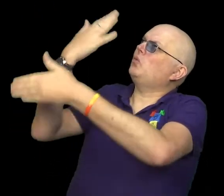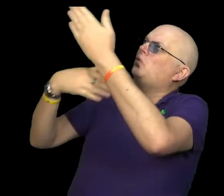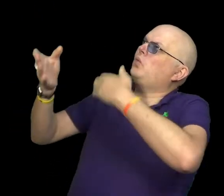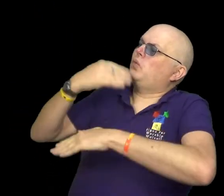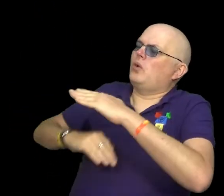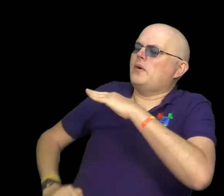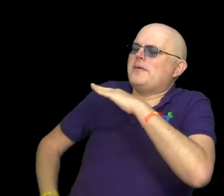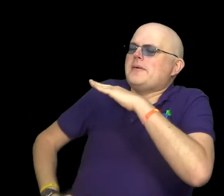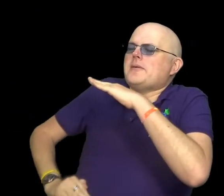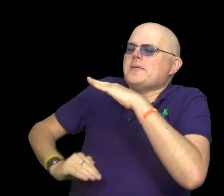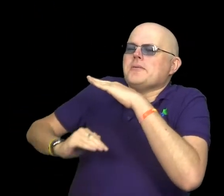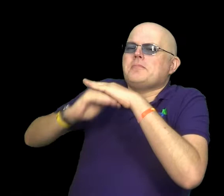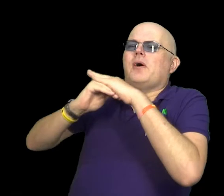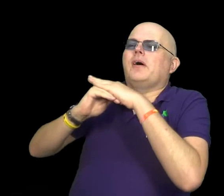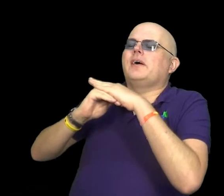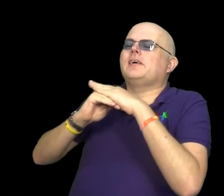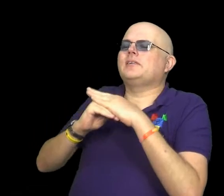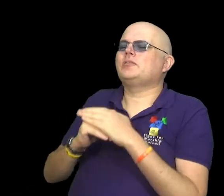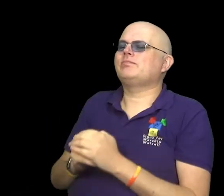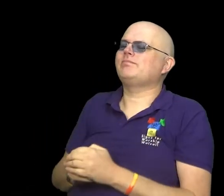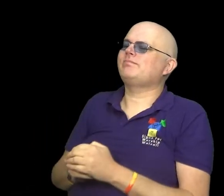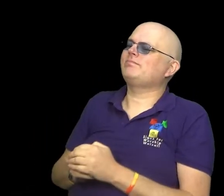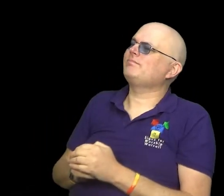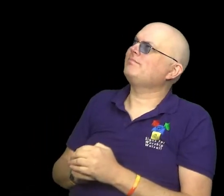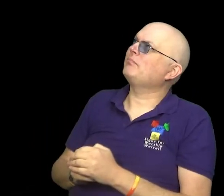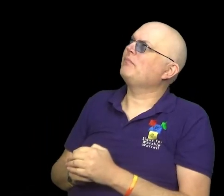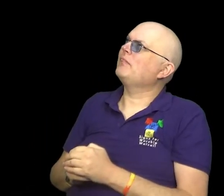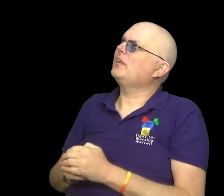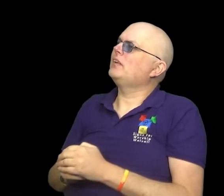Fill us anew, we pray.